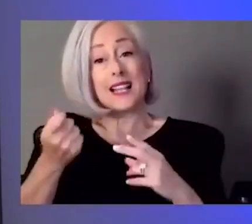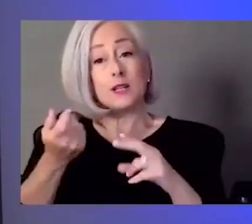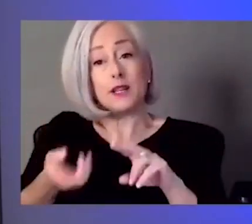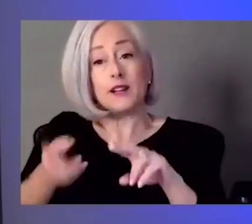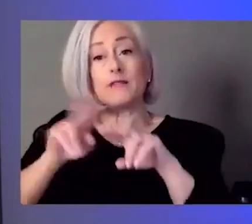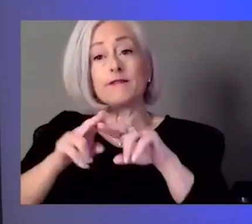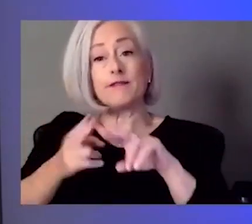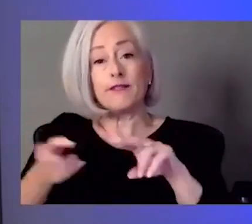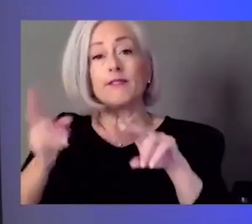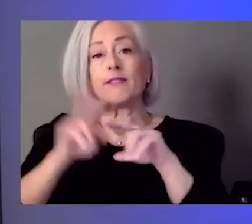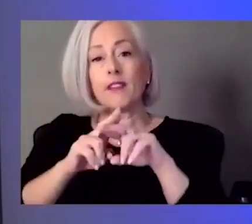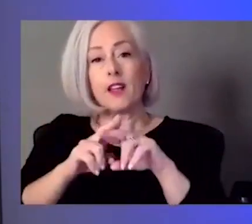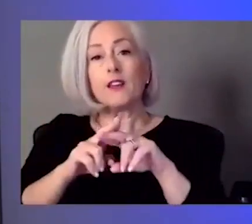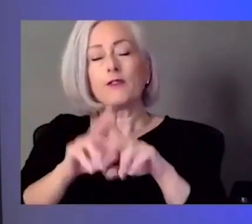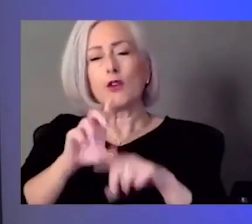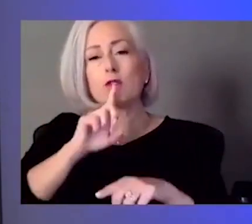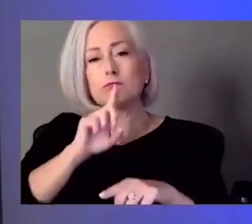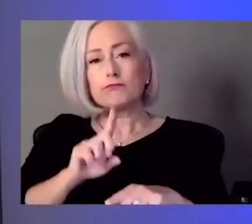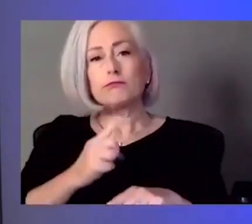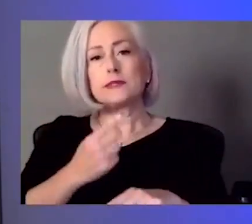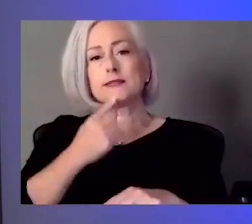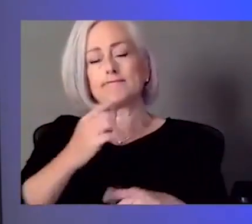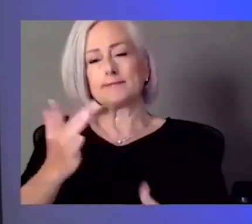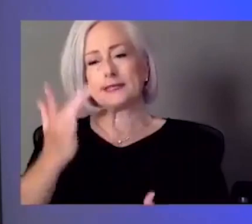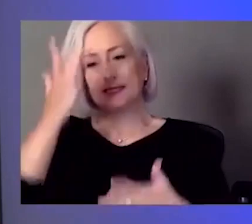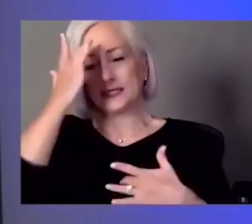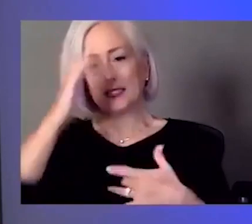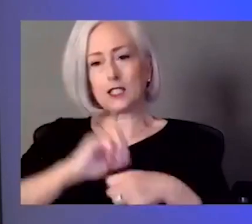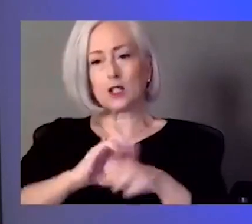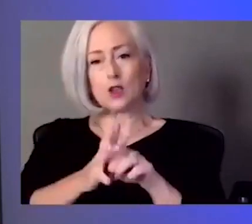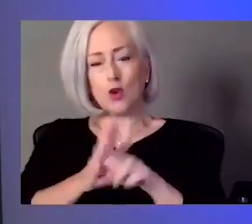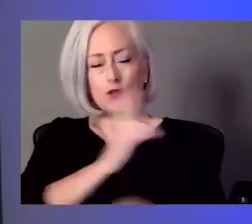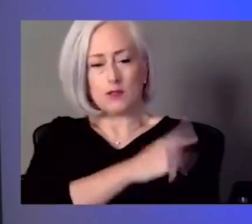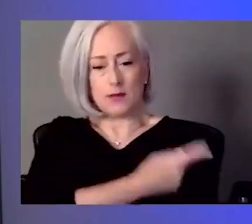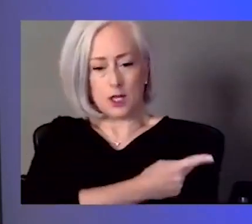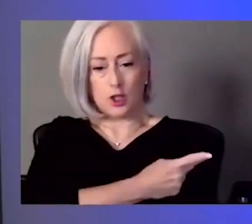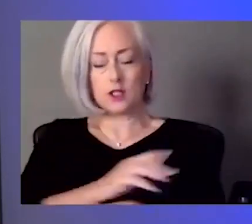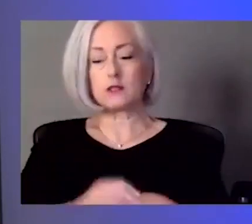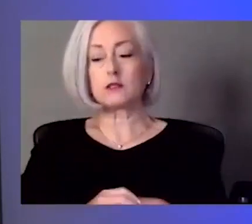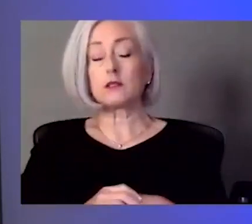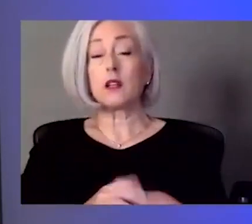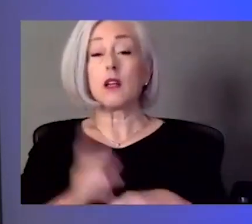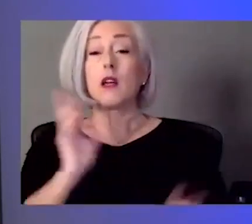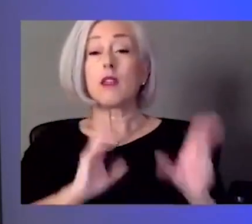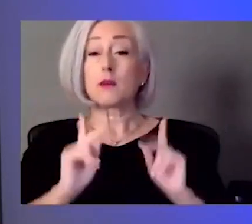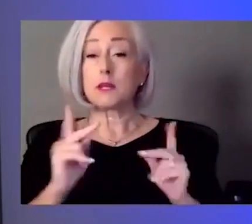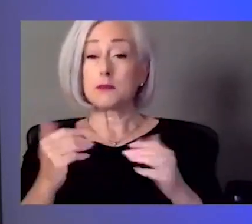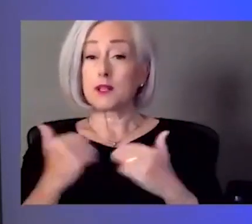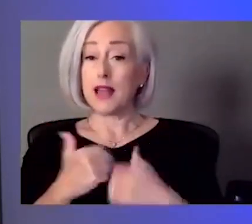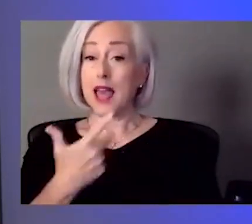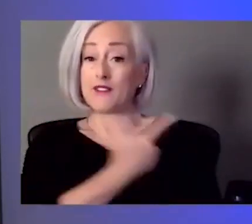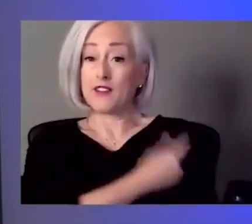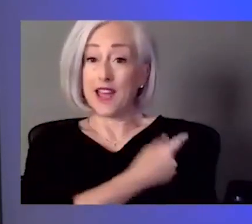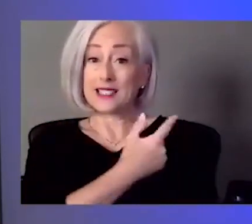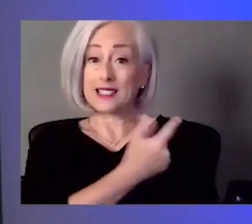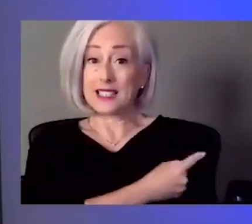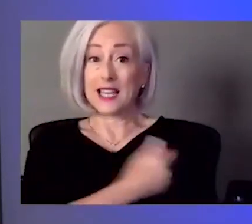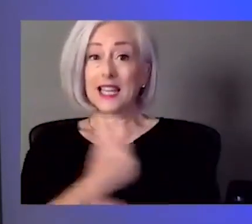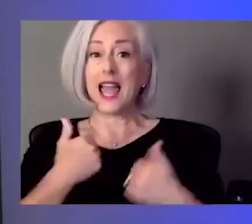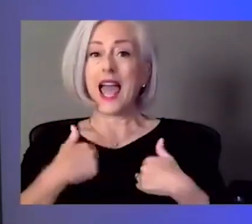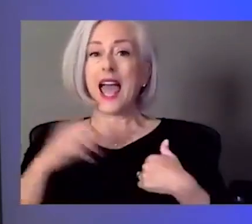COVID positive patients. The ones that are vaccinated also have some significant other medical